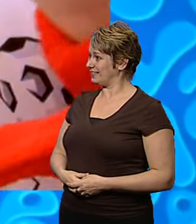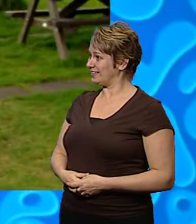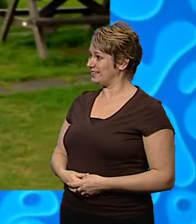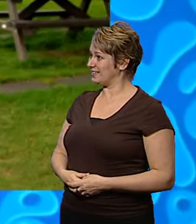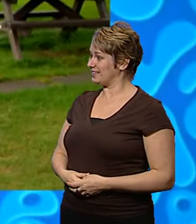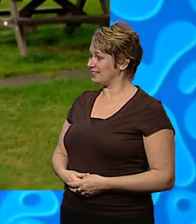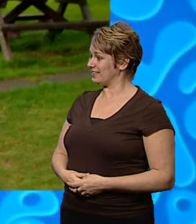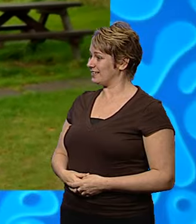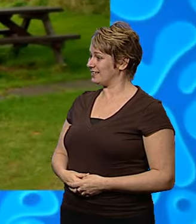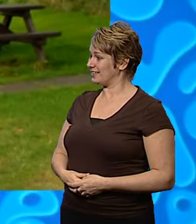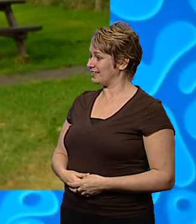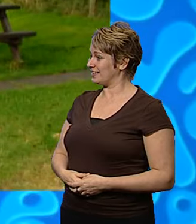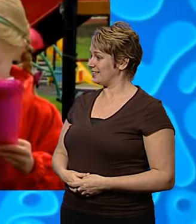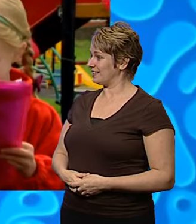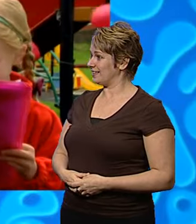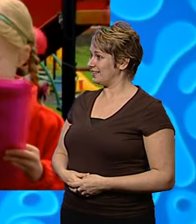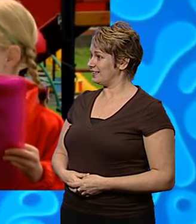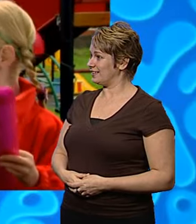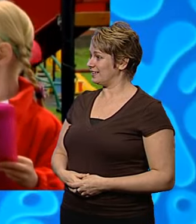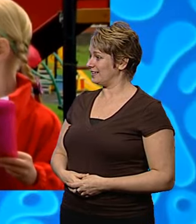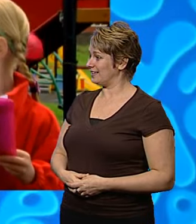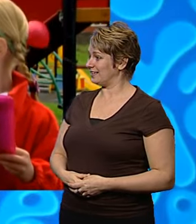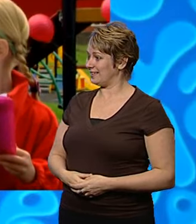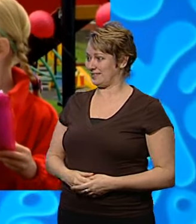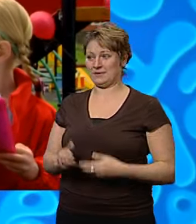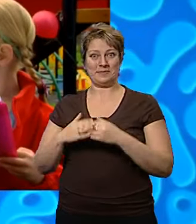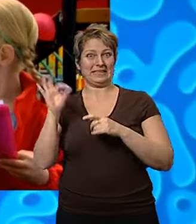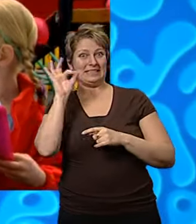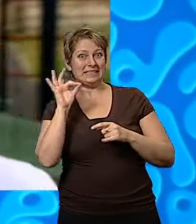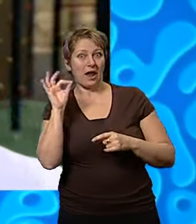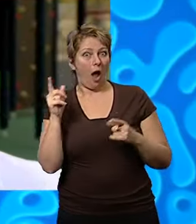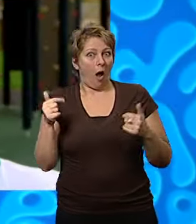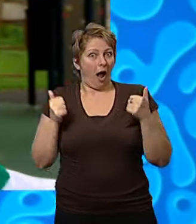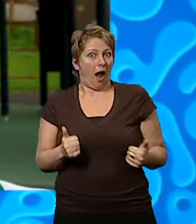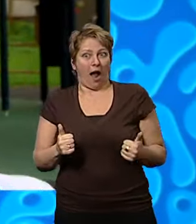You can see some bees! Oh, brilliant! There's not many to go now.